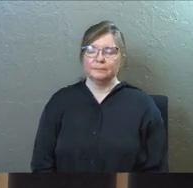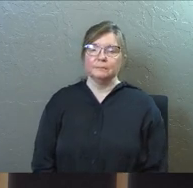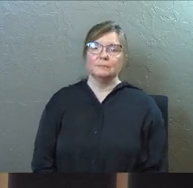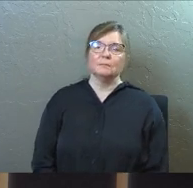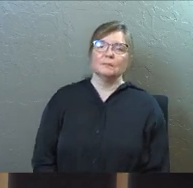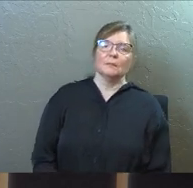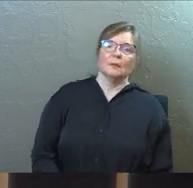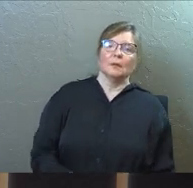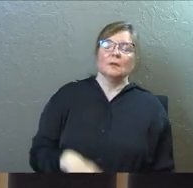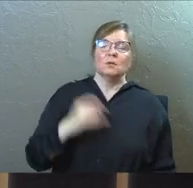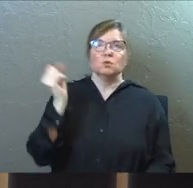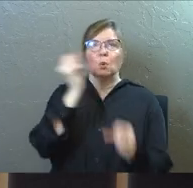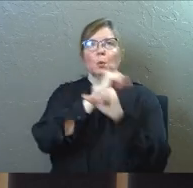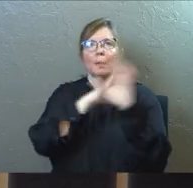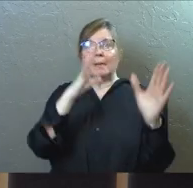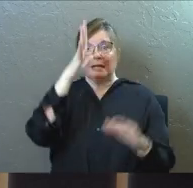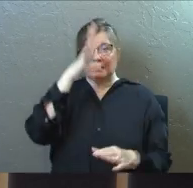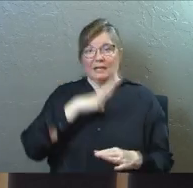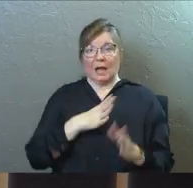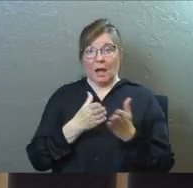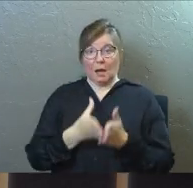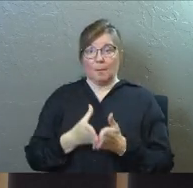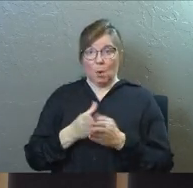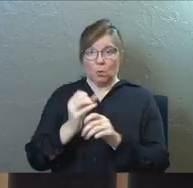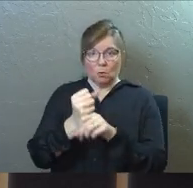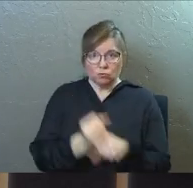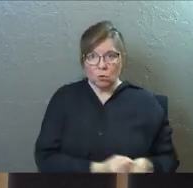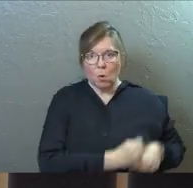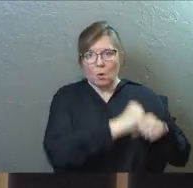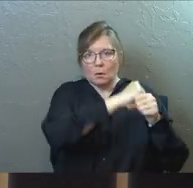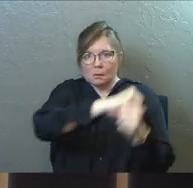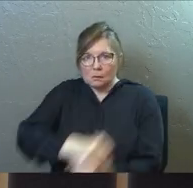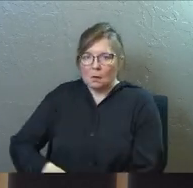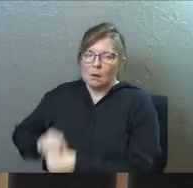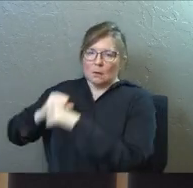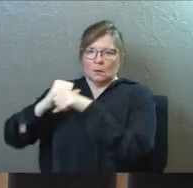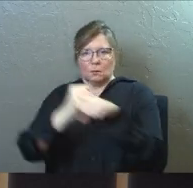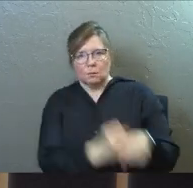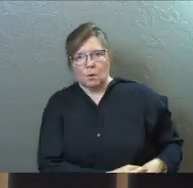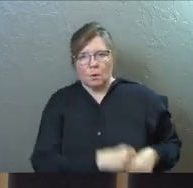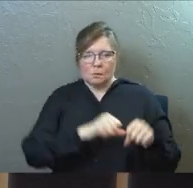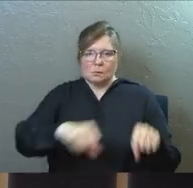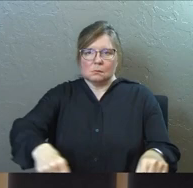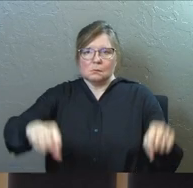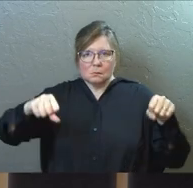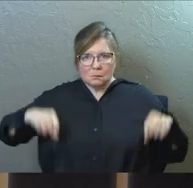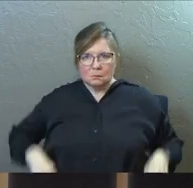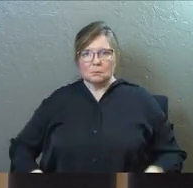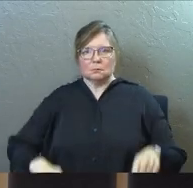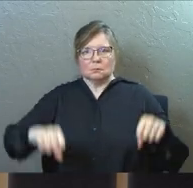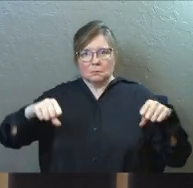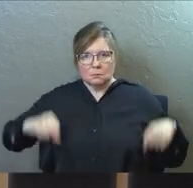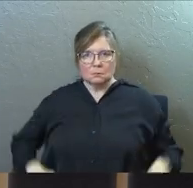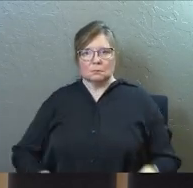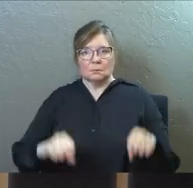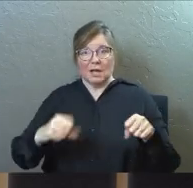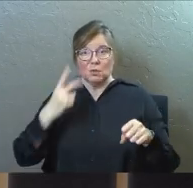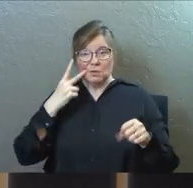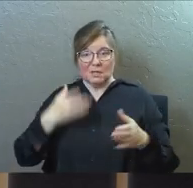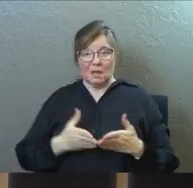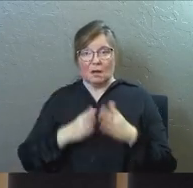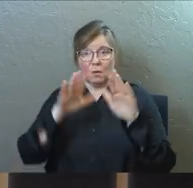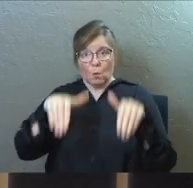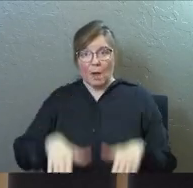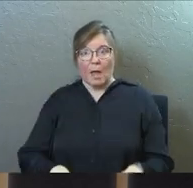But it's a guy in a rowboat and it symbolizes your life. And you're in that rowboat and you're on the ocean and the waves are going and the storm's going. And